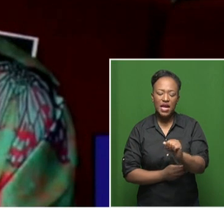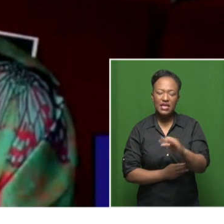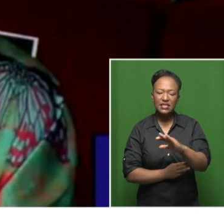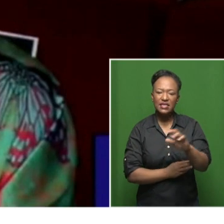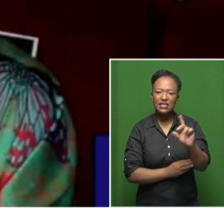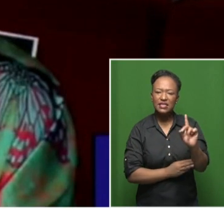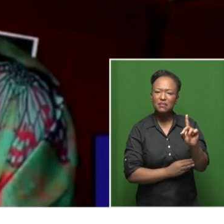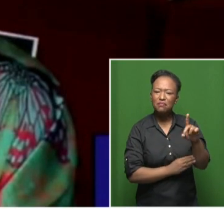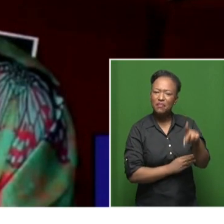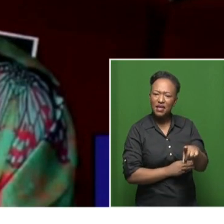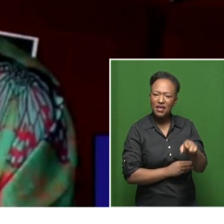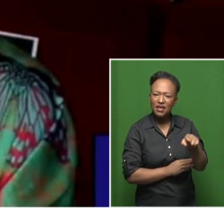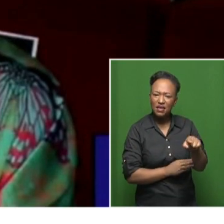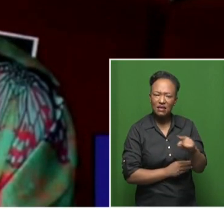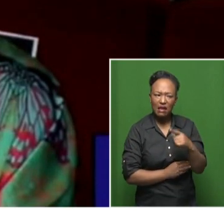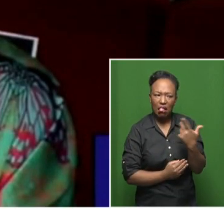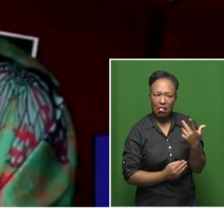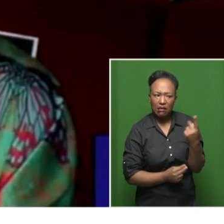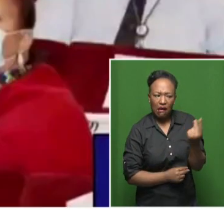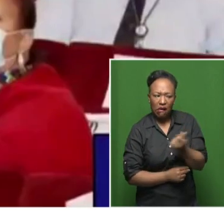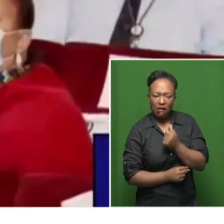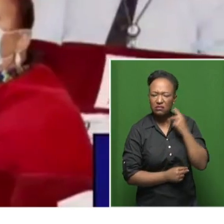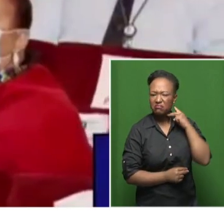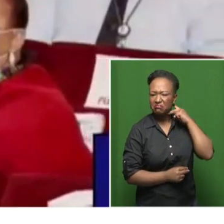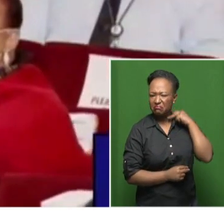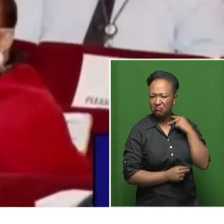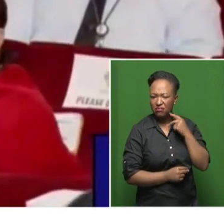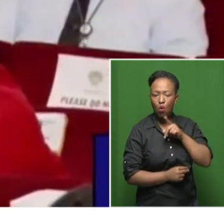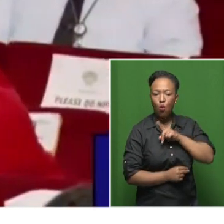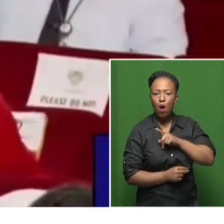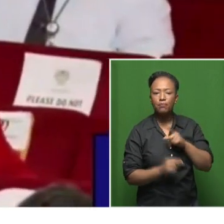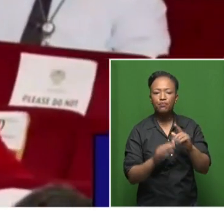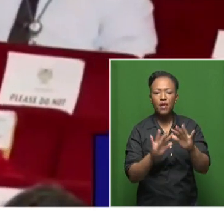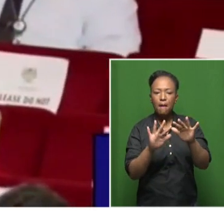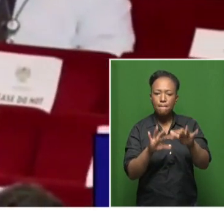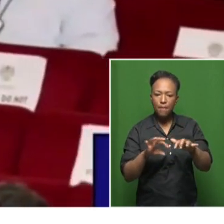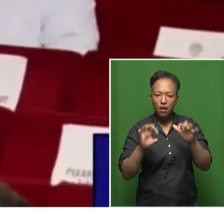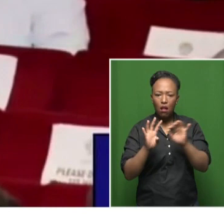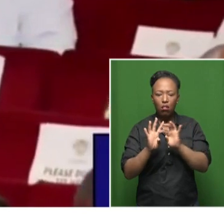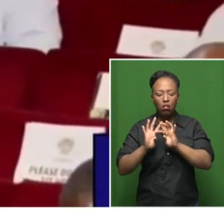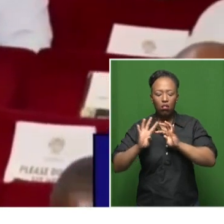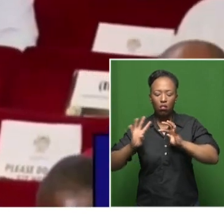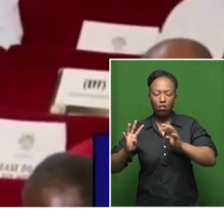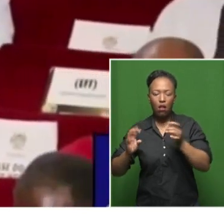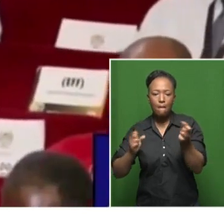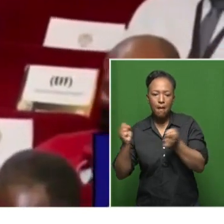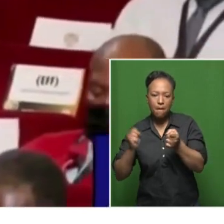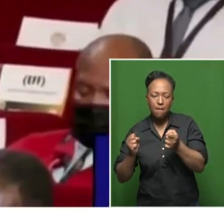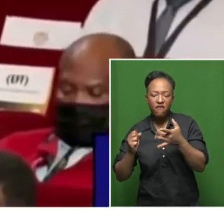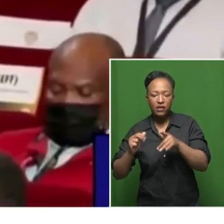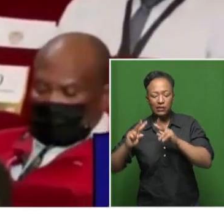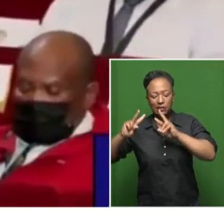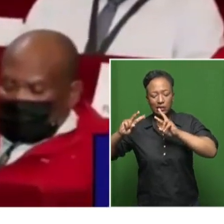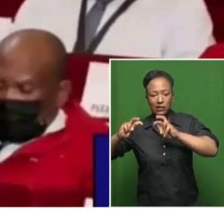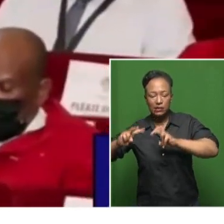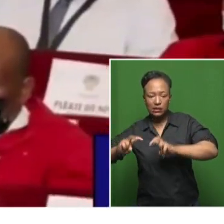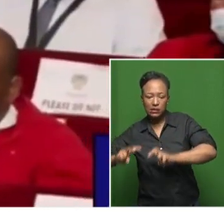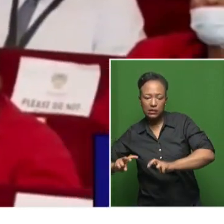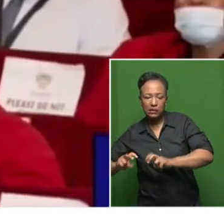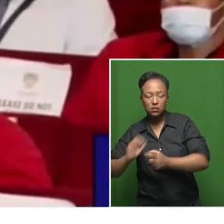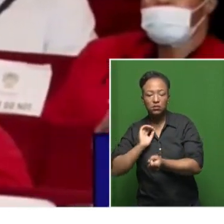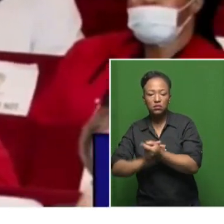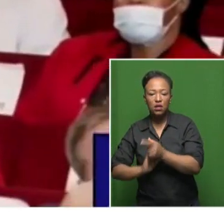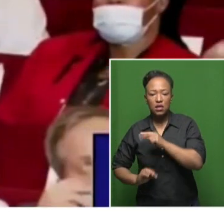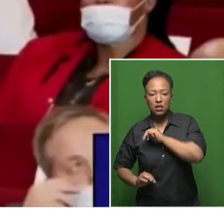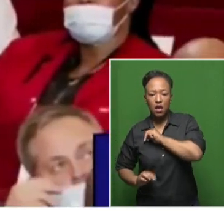even after appointing a panel of experts to look into what happened that caused destructive looting in KwaZulu-Natal and Gauteng